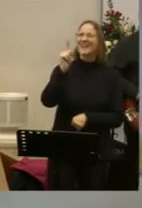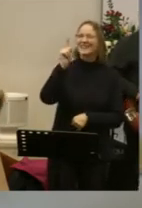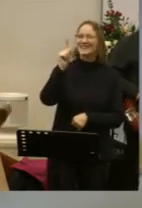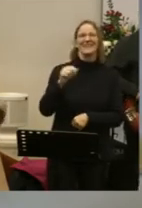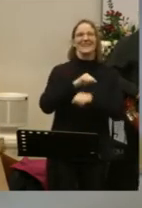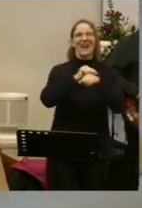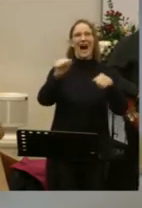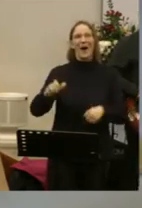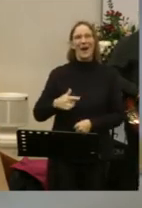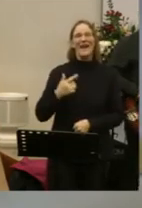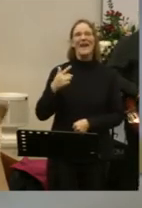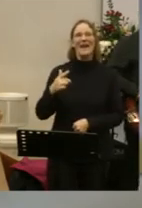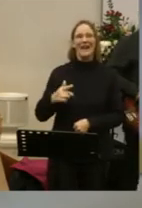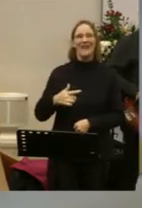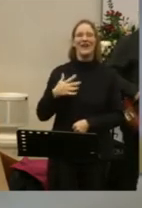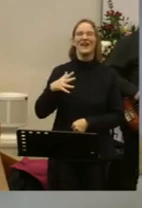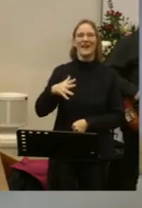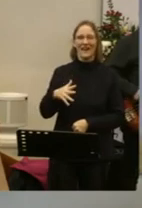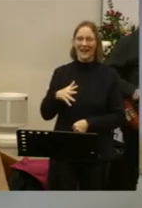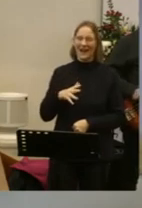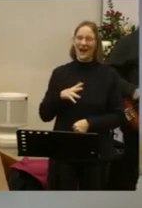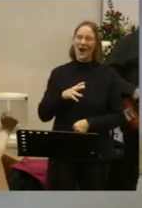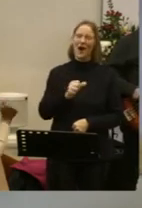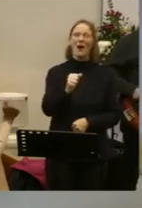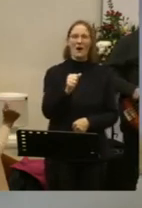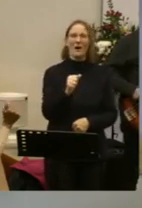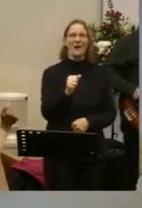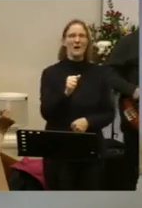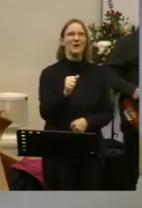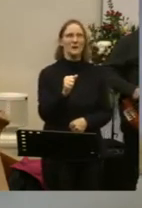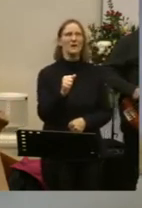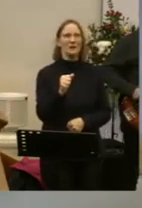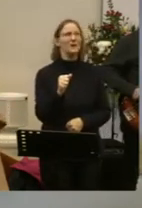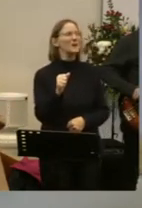you are my living hope